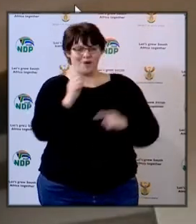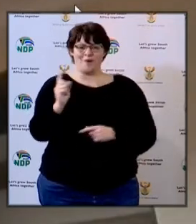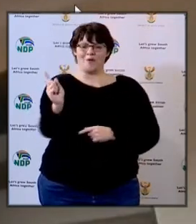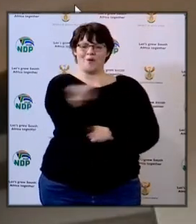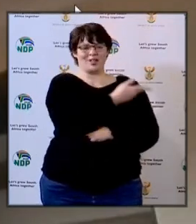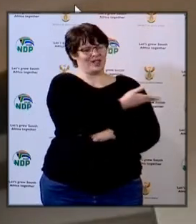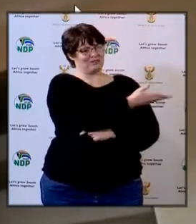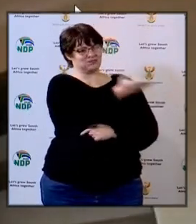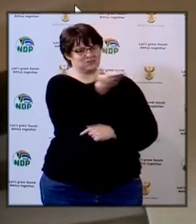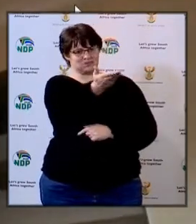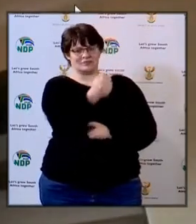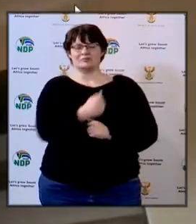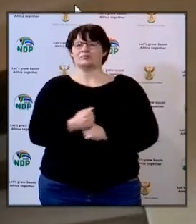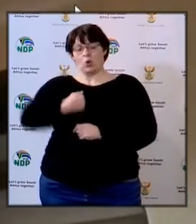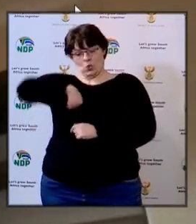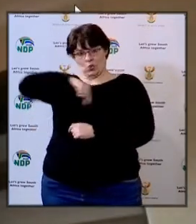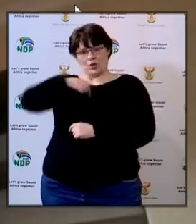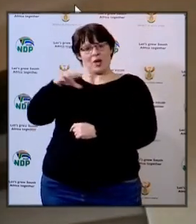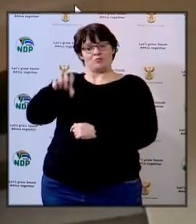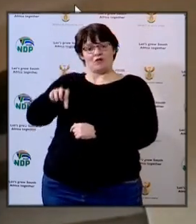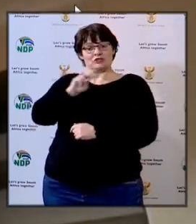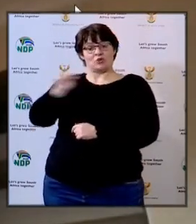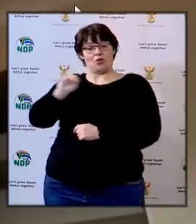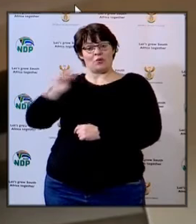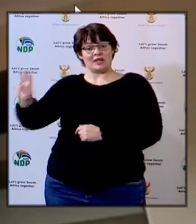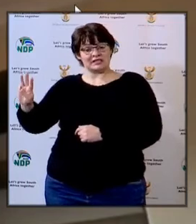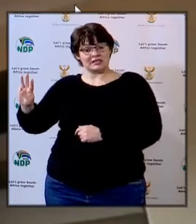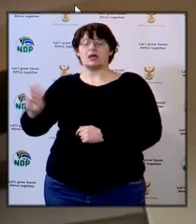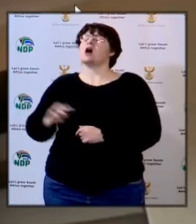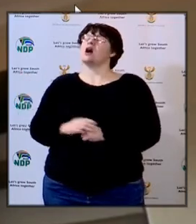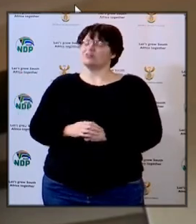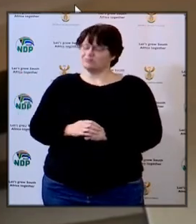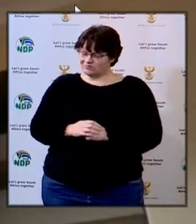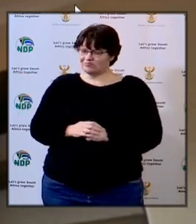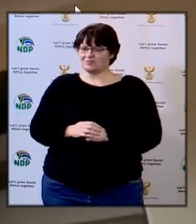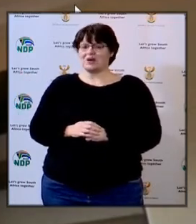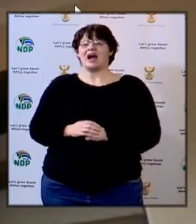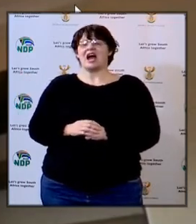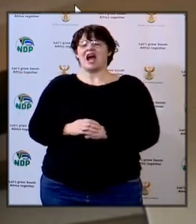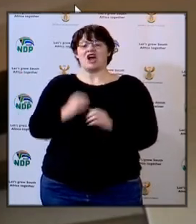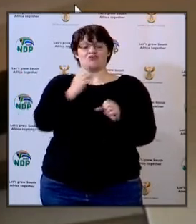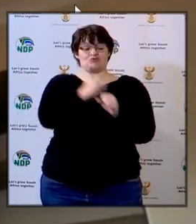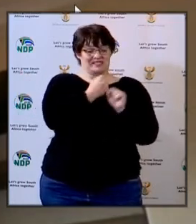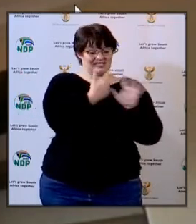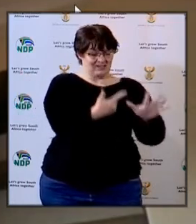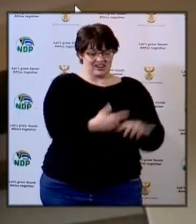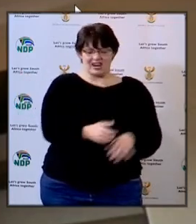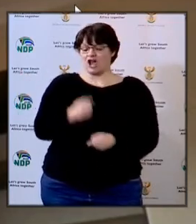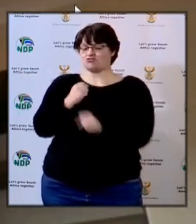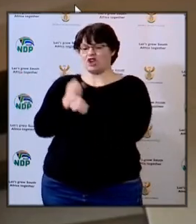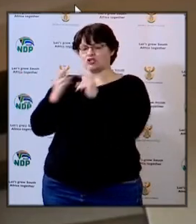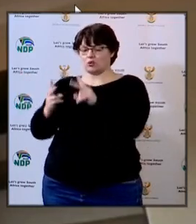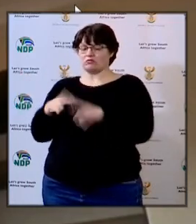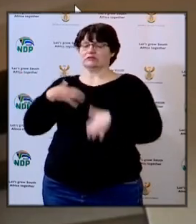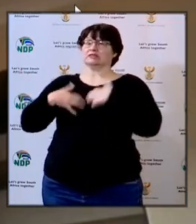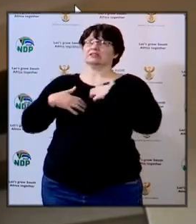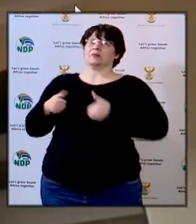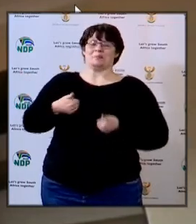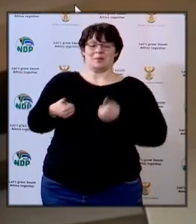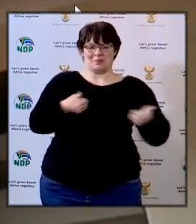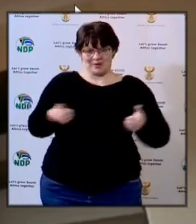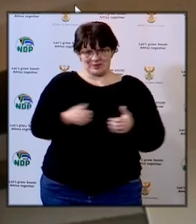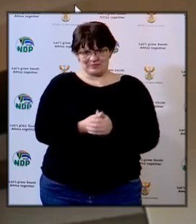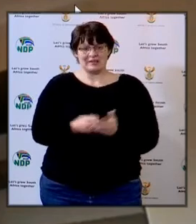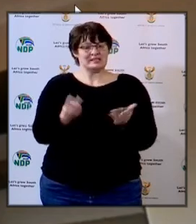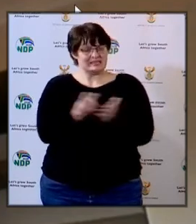all of you as a province we are looking forward to the return of our great servants and the great dwarves